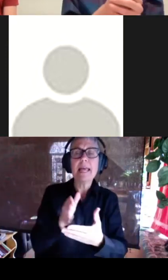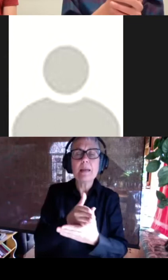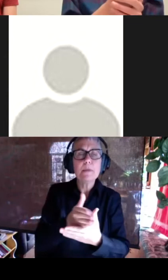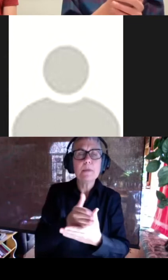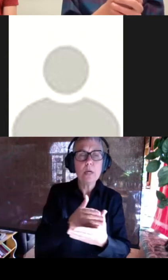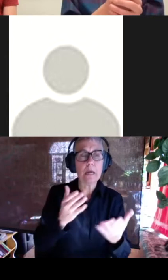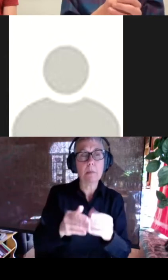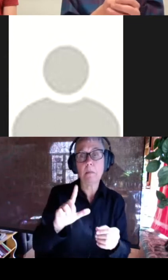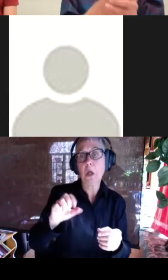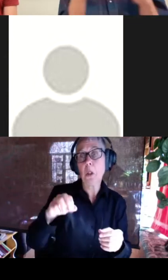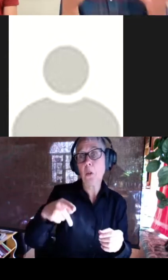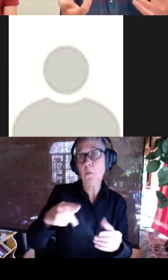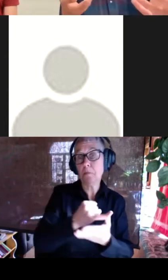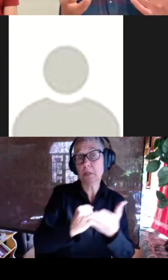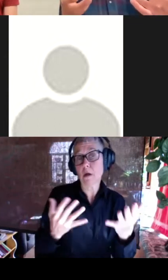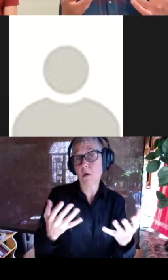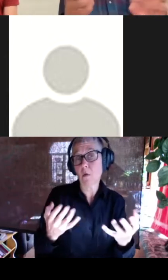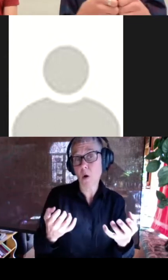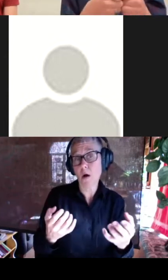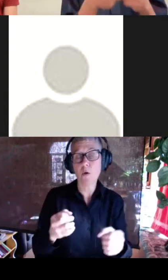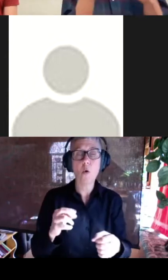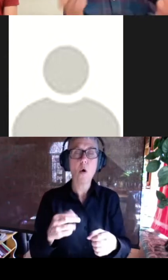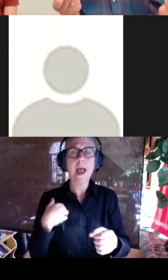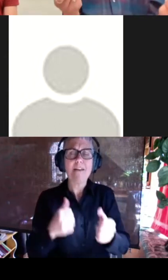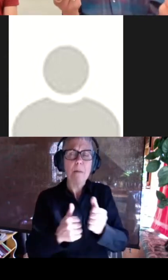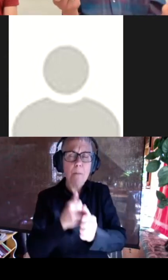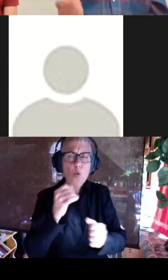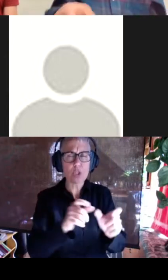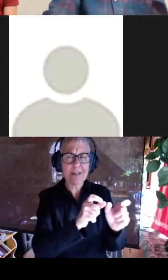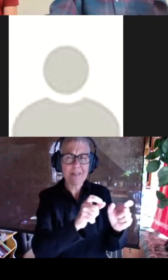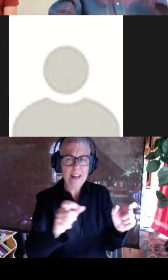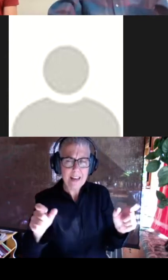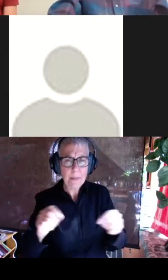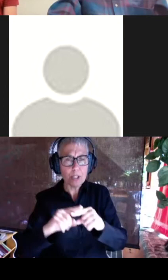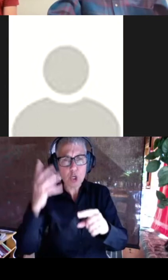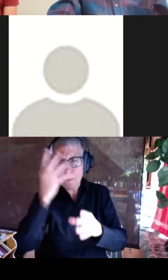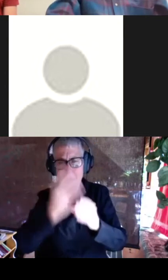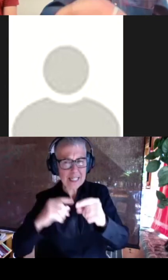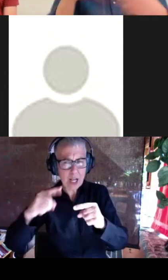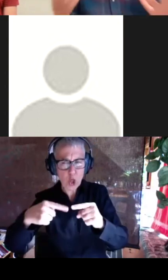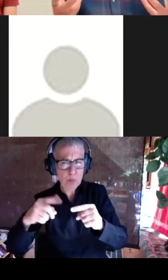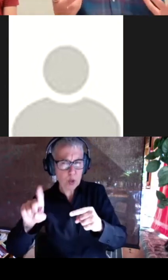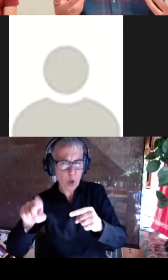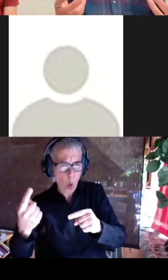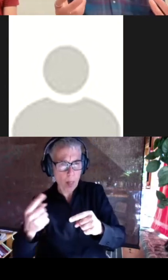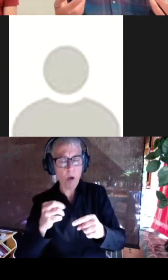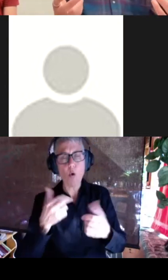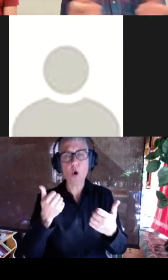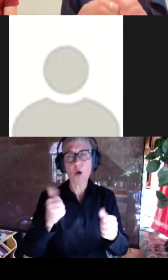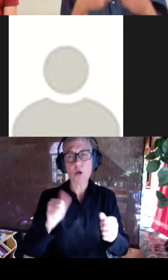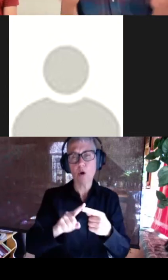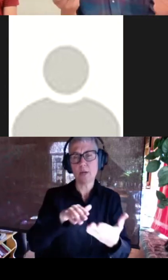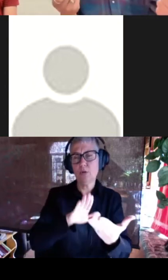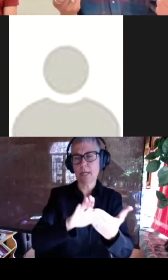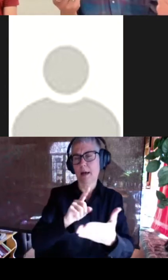design where you have most of your structure and sequence but just missing your loops or trying to tackle something like Doug was describing